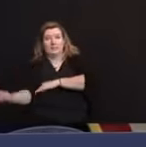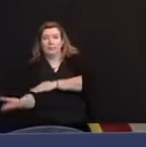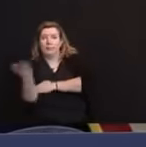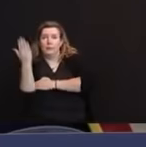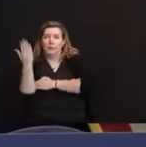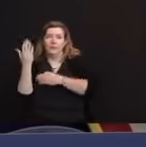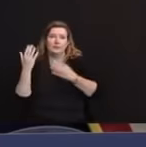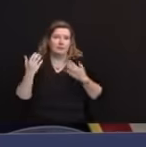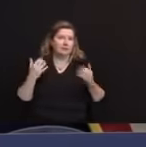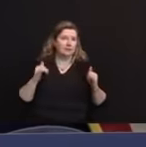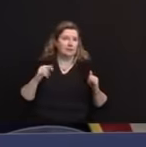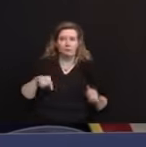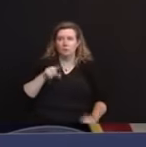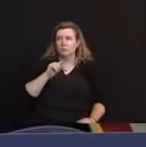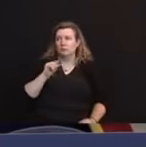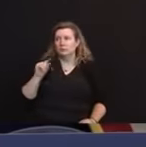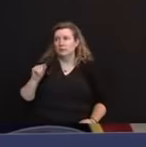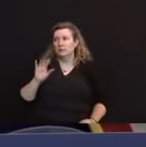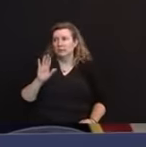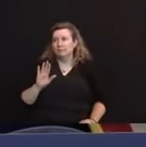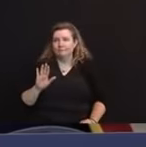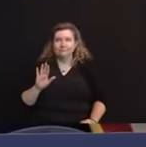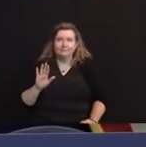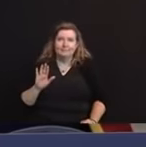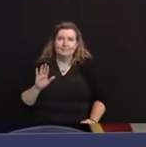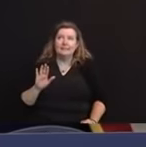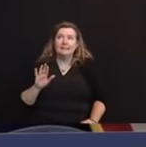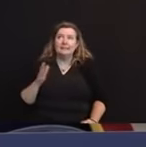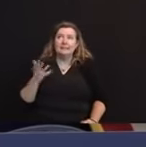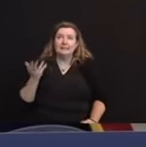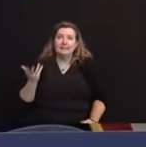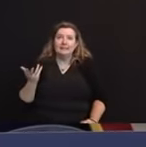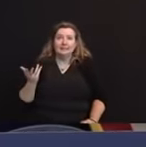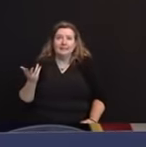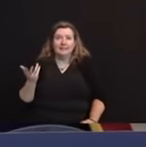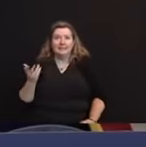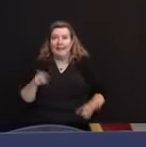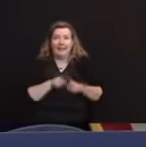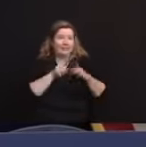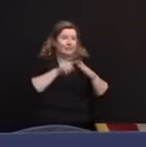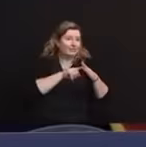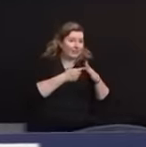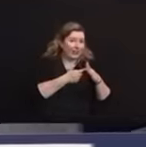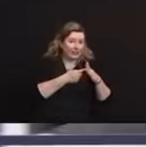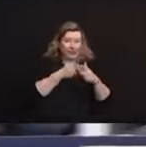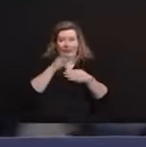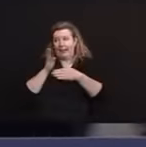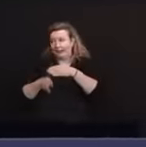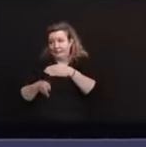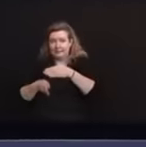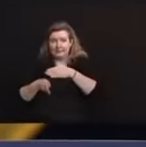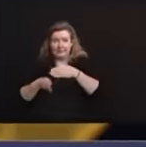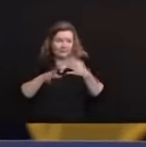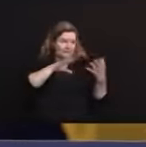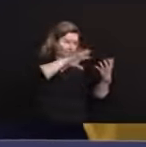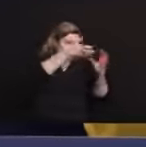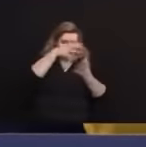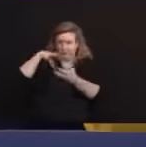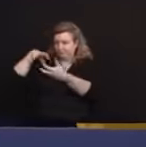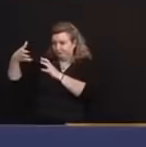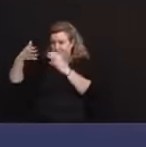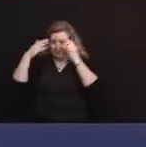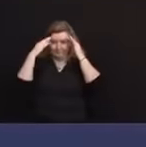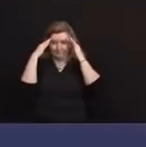2020, might just go out as it started. Thanks, Governor. Thanks, Pat. So again, folks, warm on Thursday,